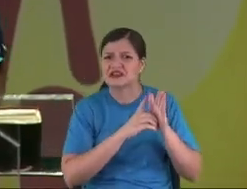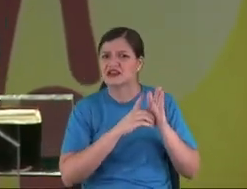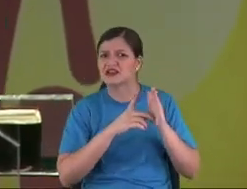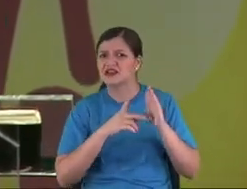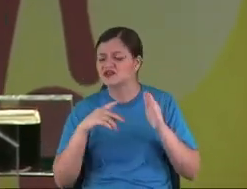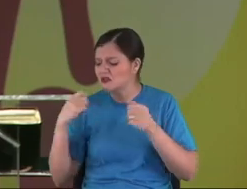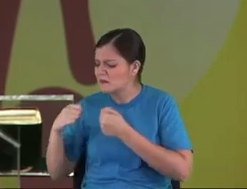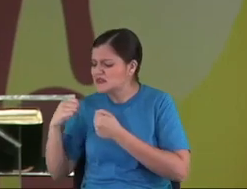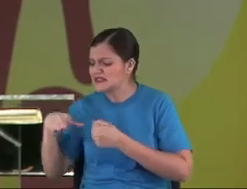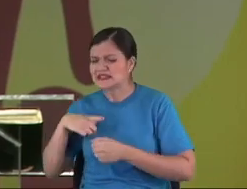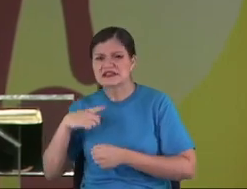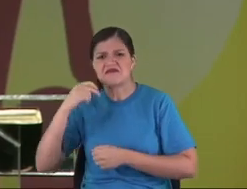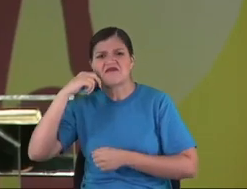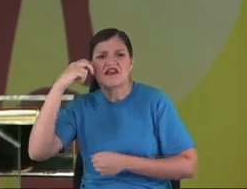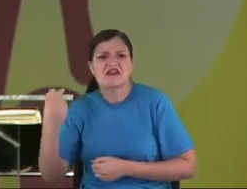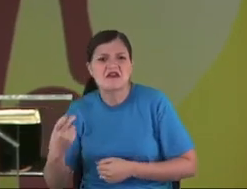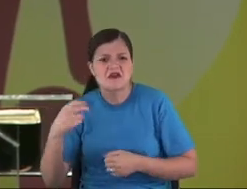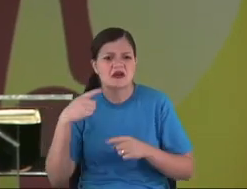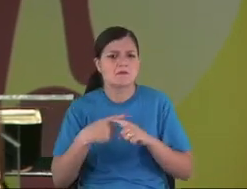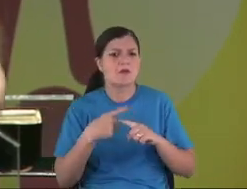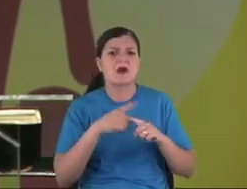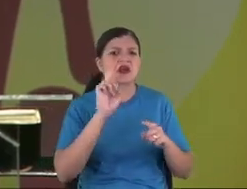just get out of here.